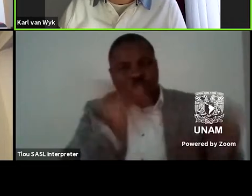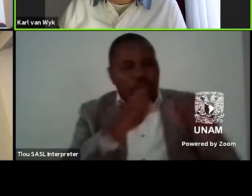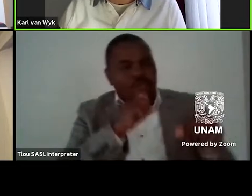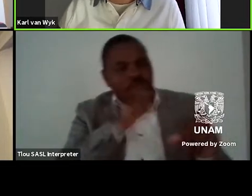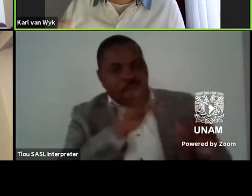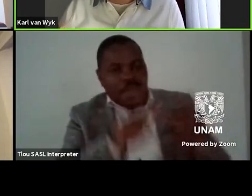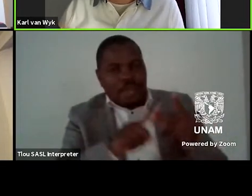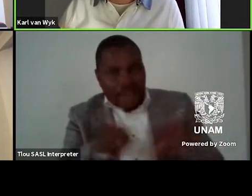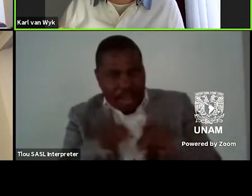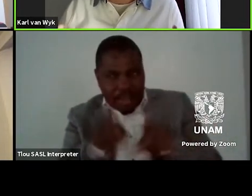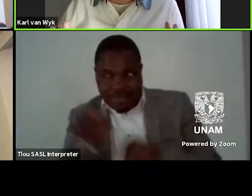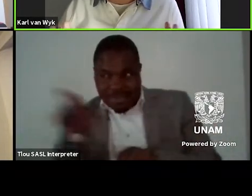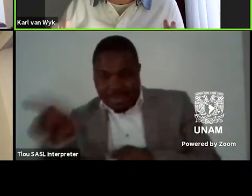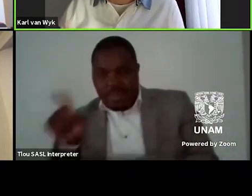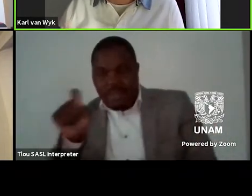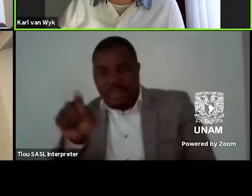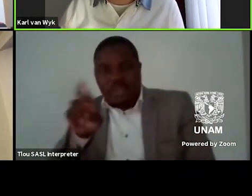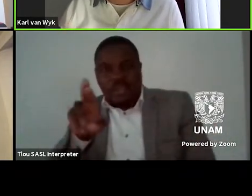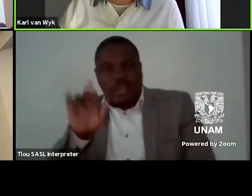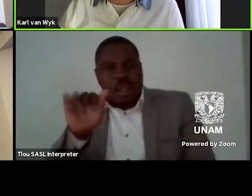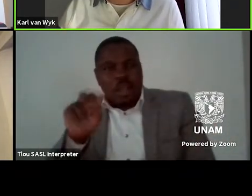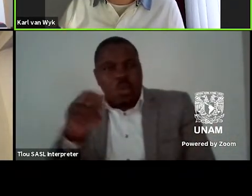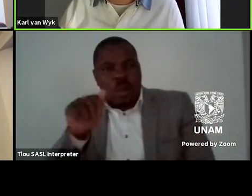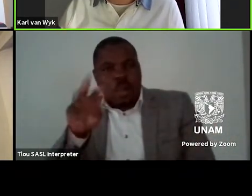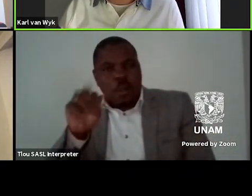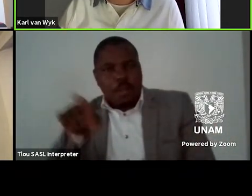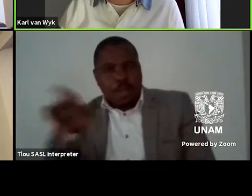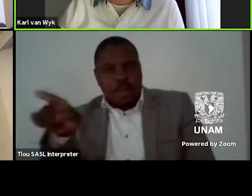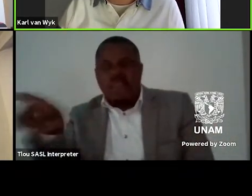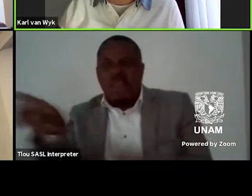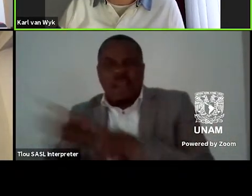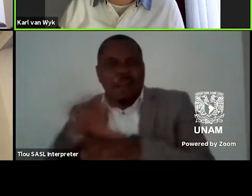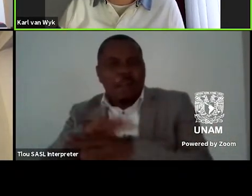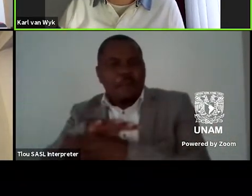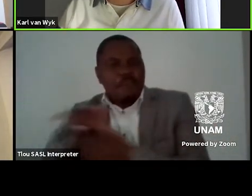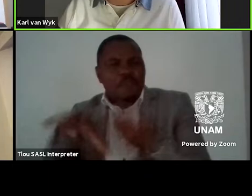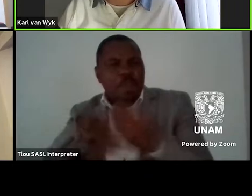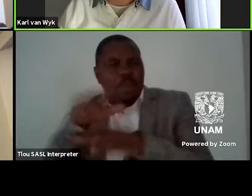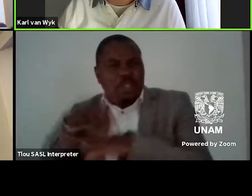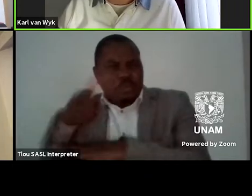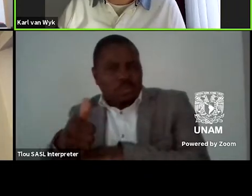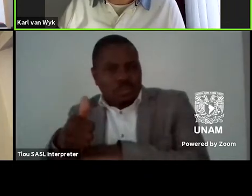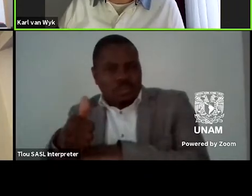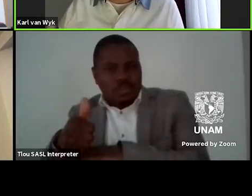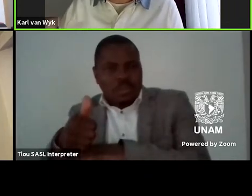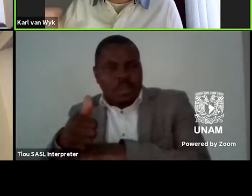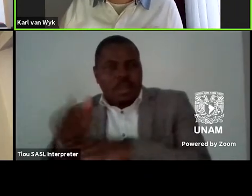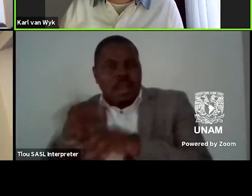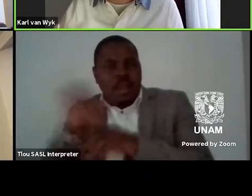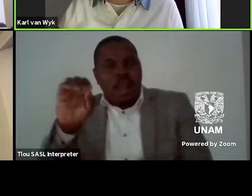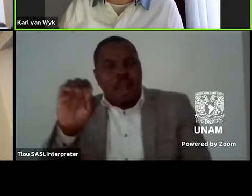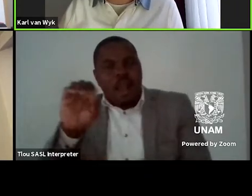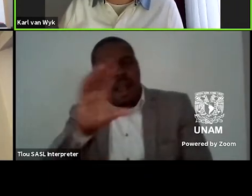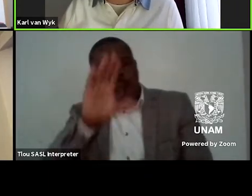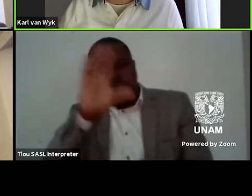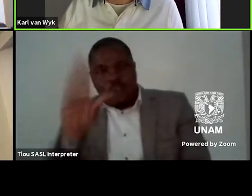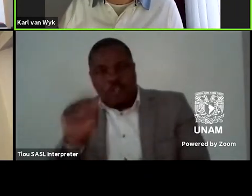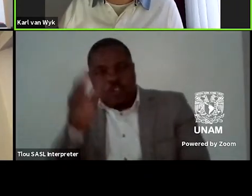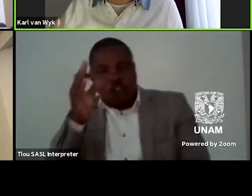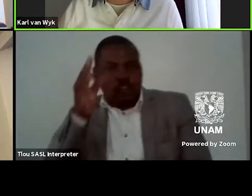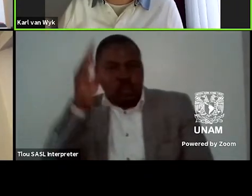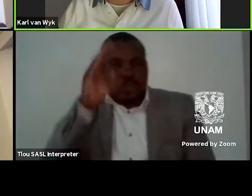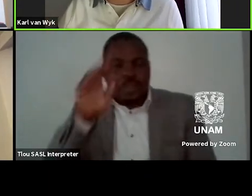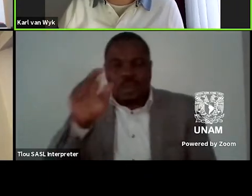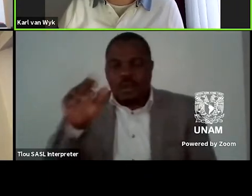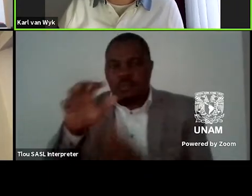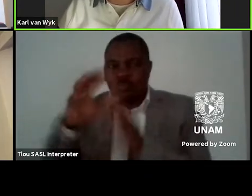where Triangulum is more firmly set in as as a sort of Afrofuturist text and space plays around with um